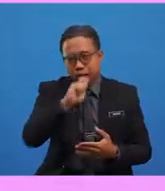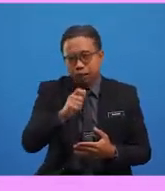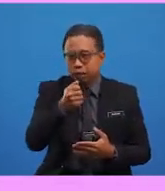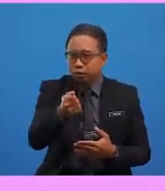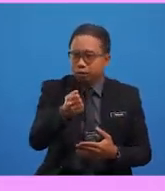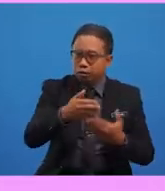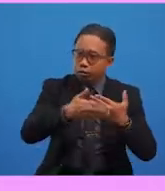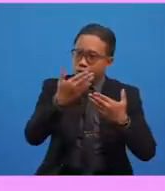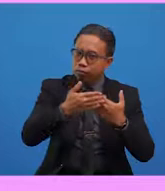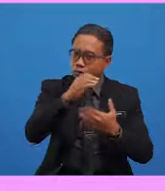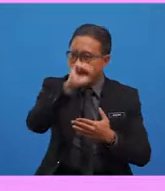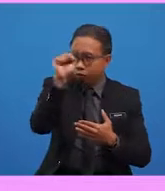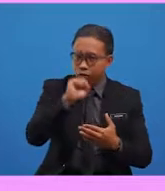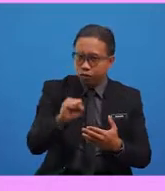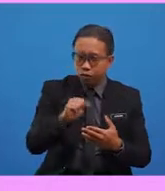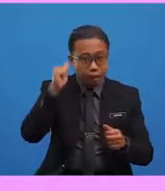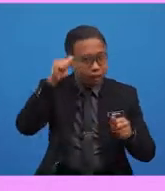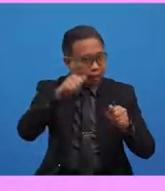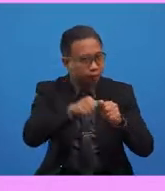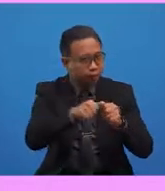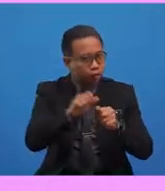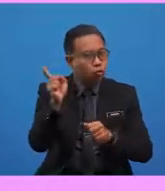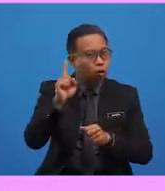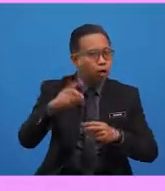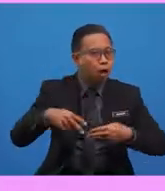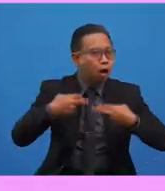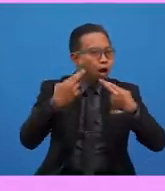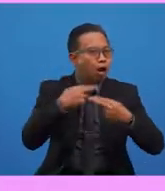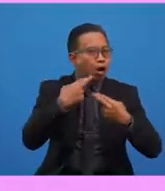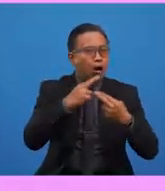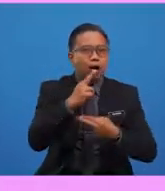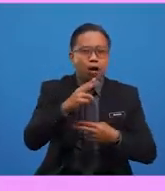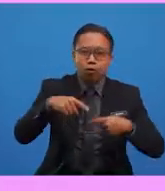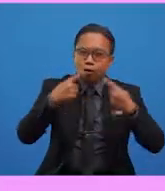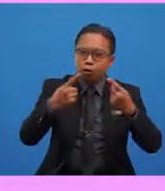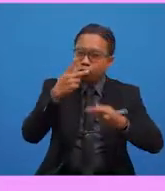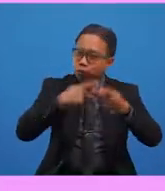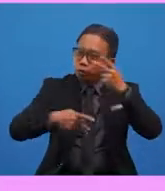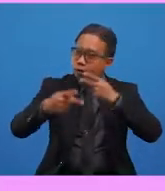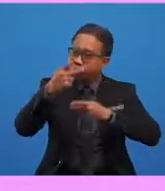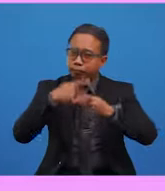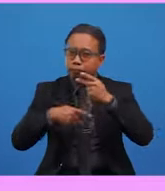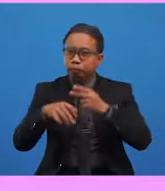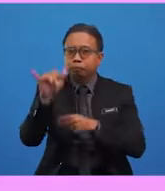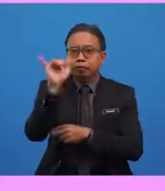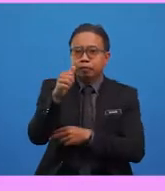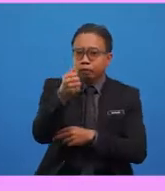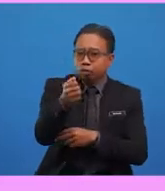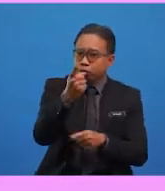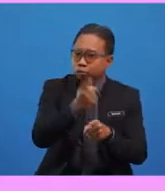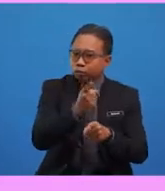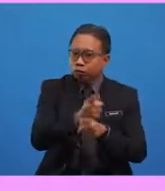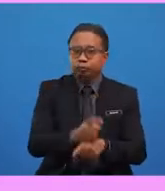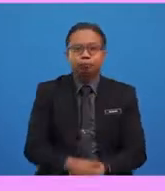a simple question. Do you still remember where are we going for a picnic? Yes, you are absolutely